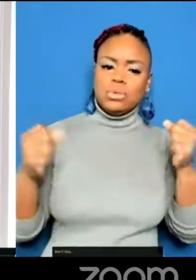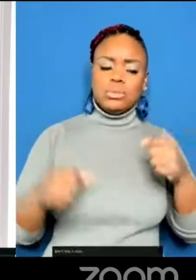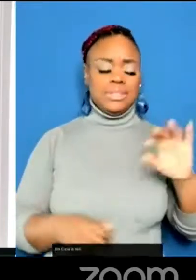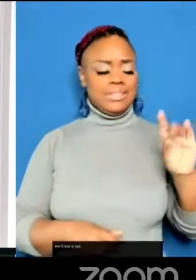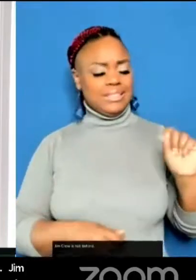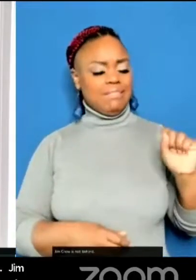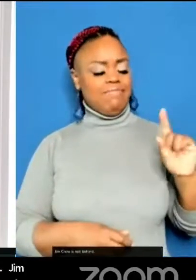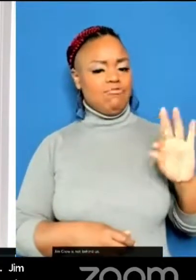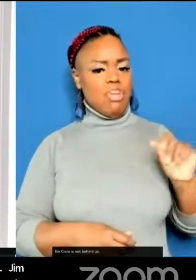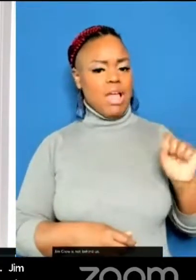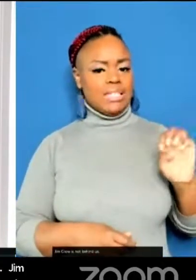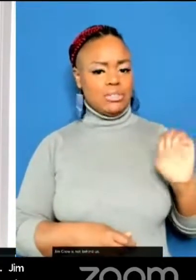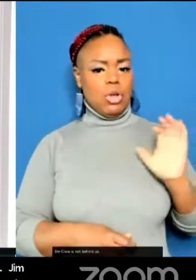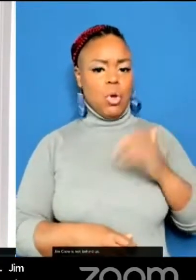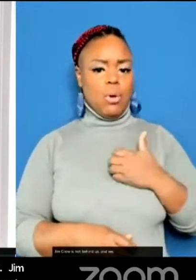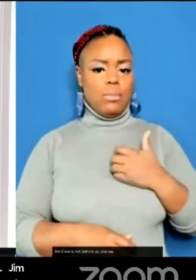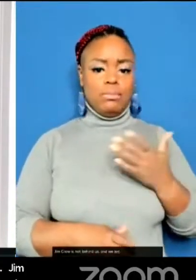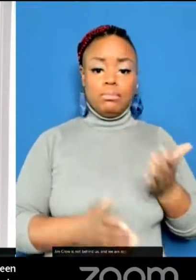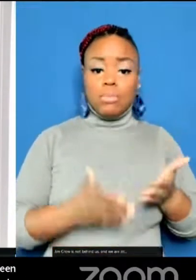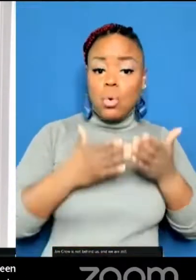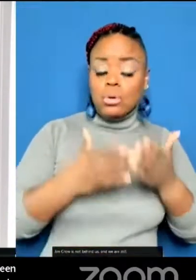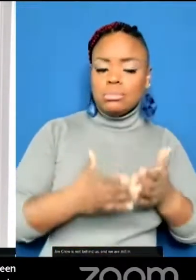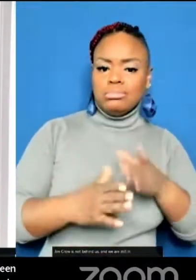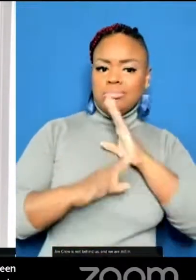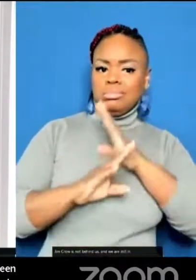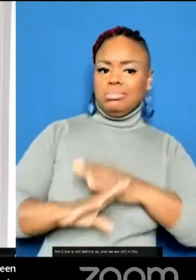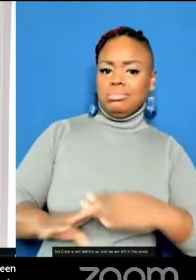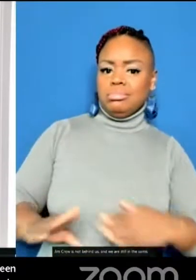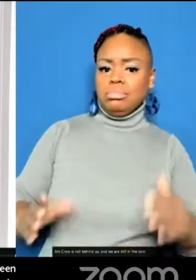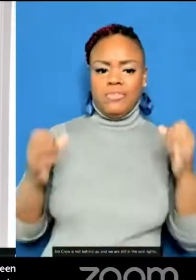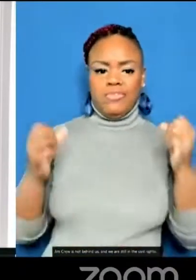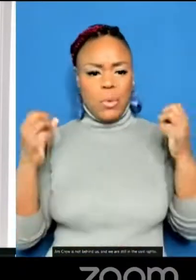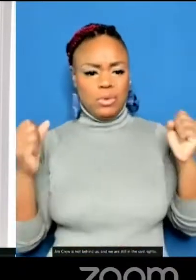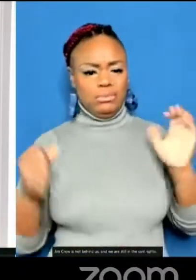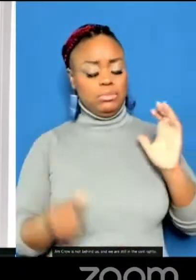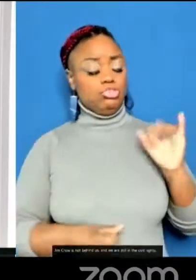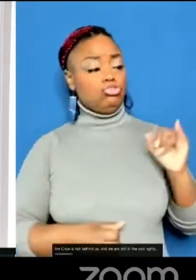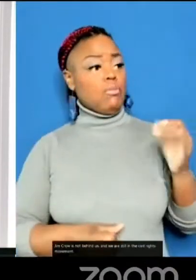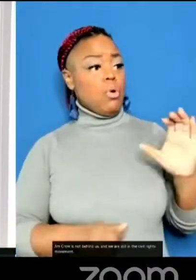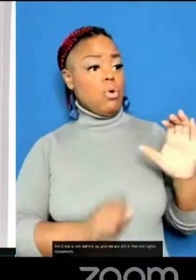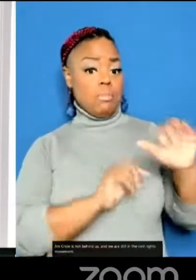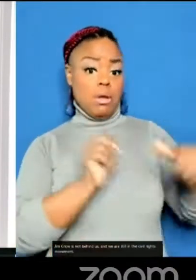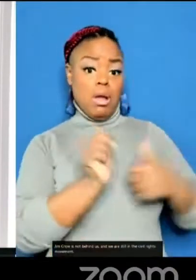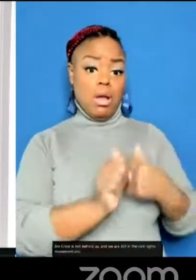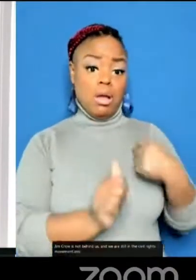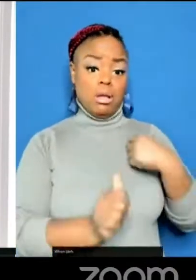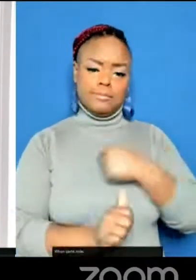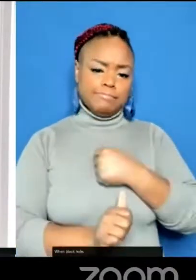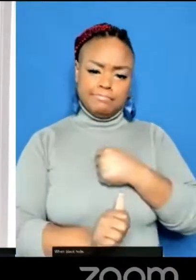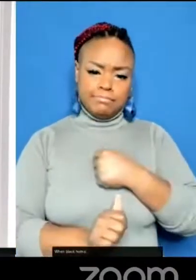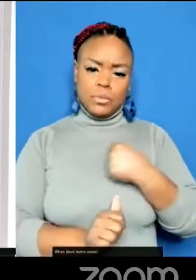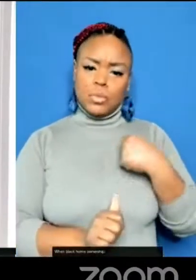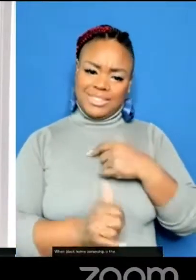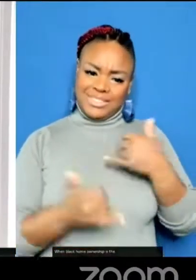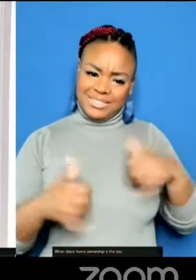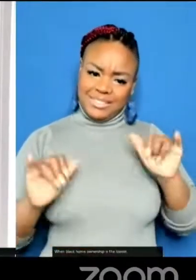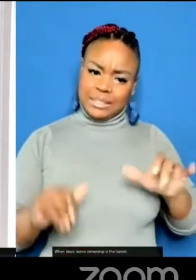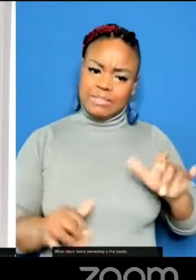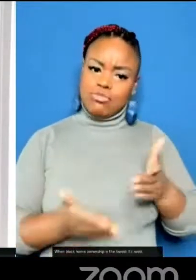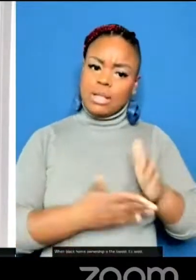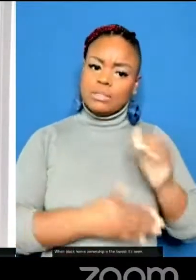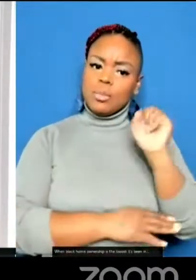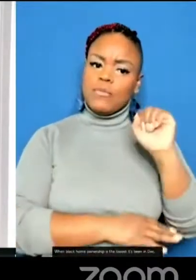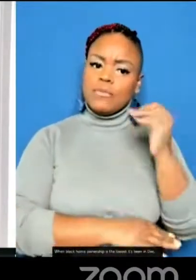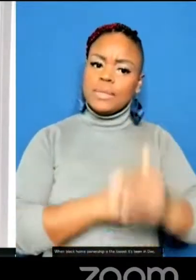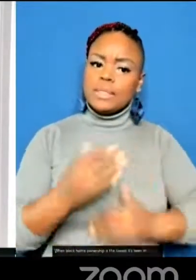behind us and we are still in the civil rights movement. When Black home ownership is the lowest it's been in